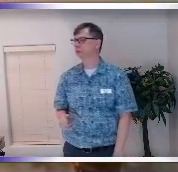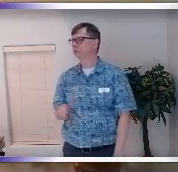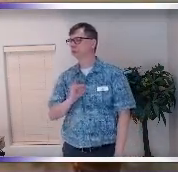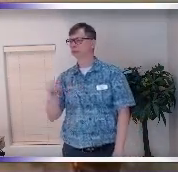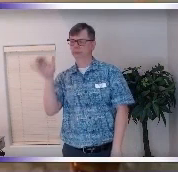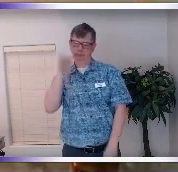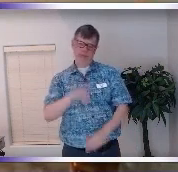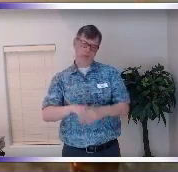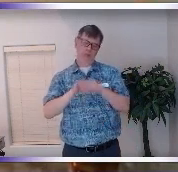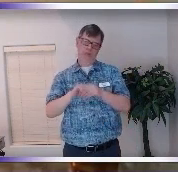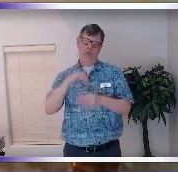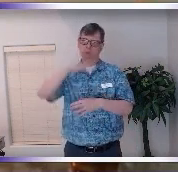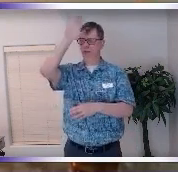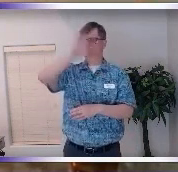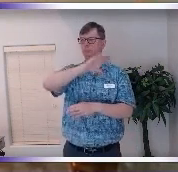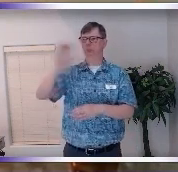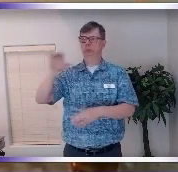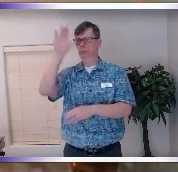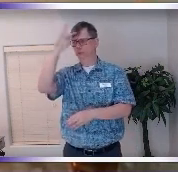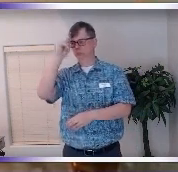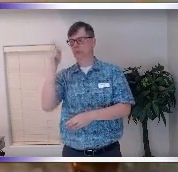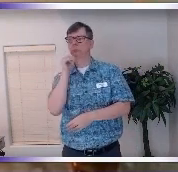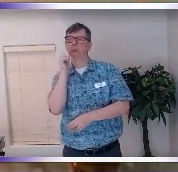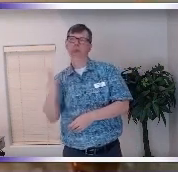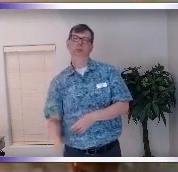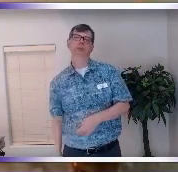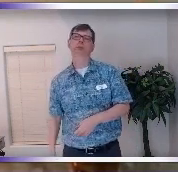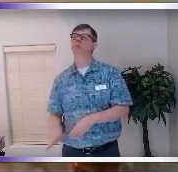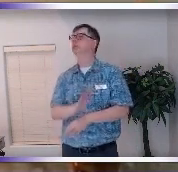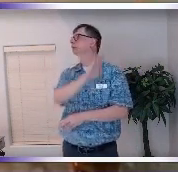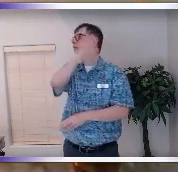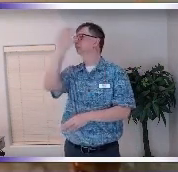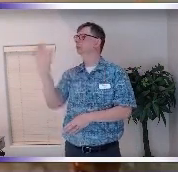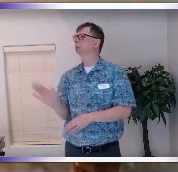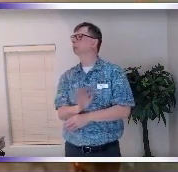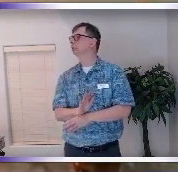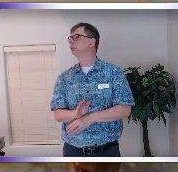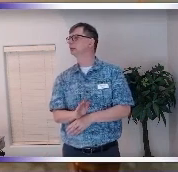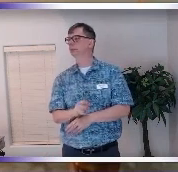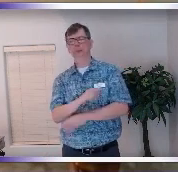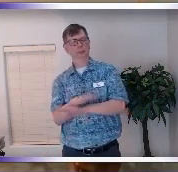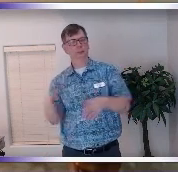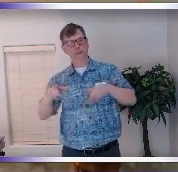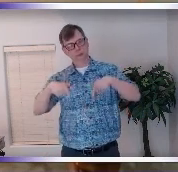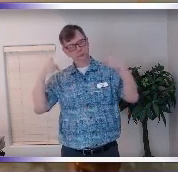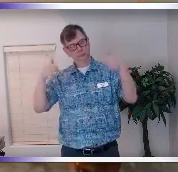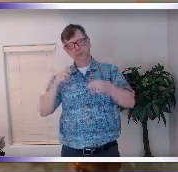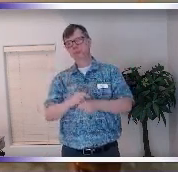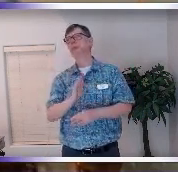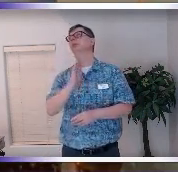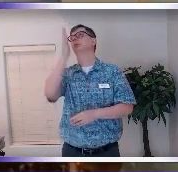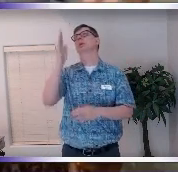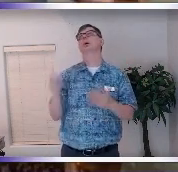to incorporate the sacred into our mundane life so no more mundane sigh it's oh I see the mundane I'm unhappy with what I'm doing God